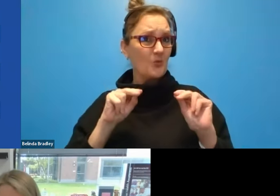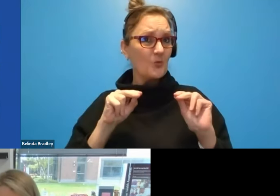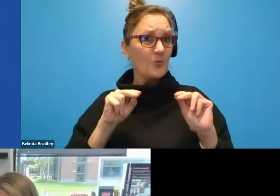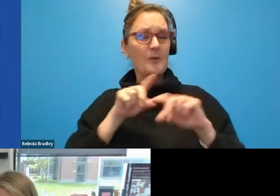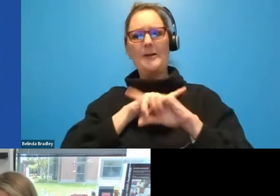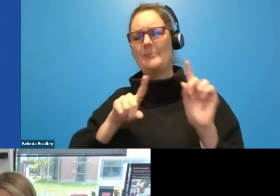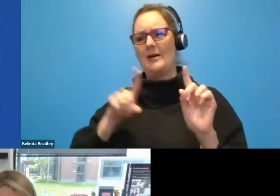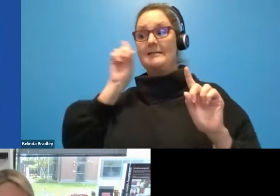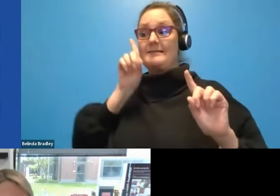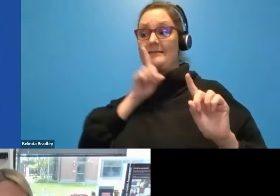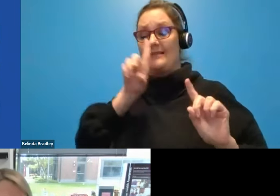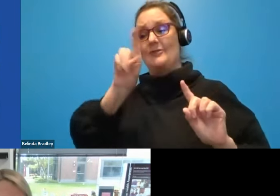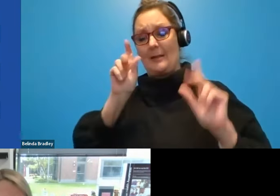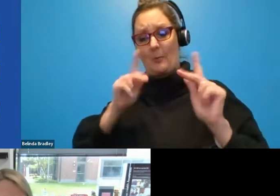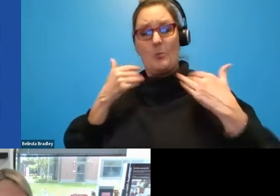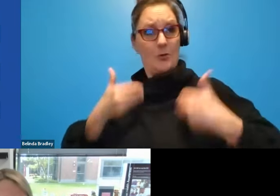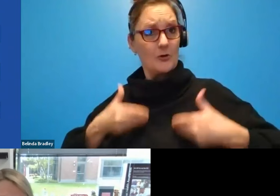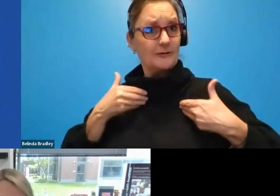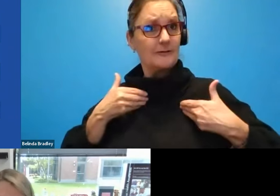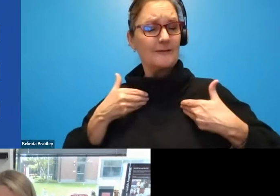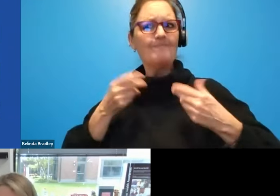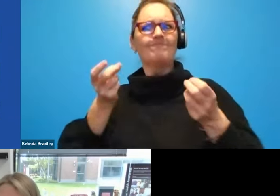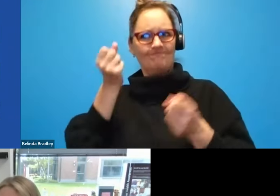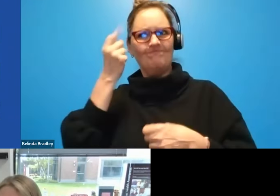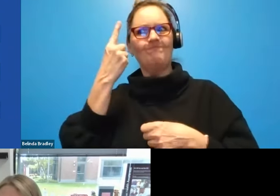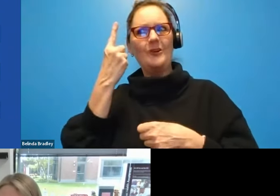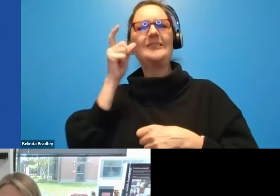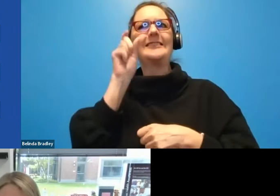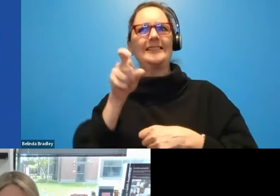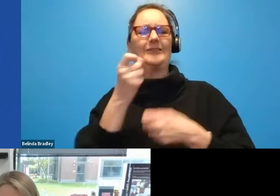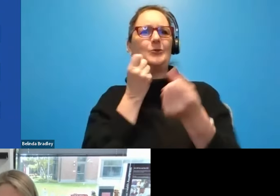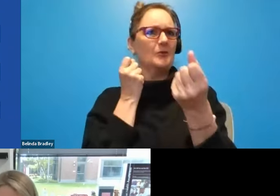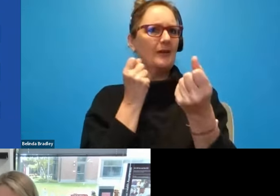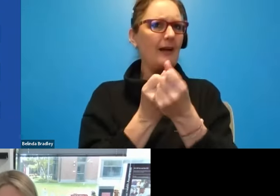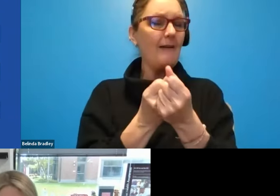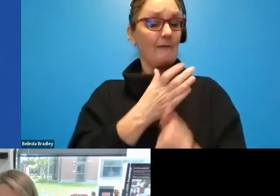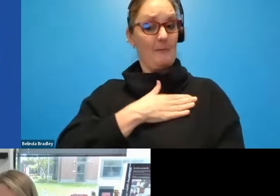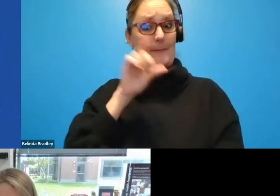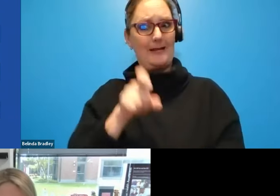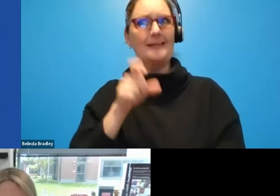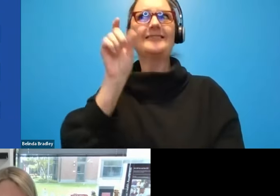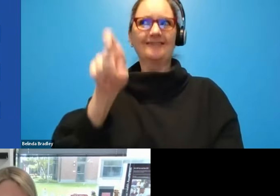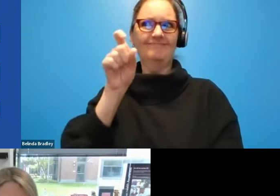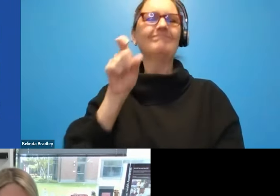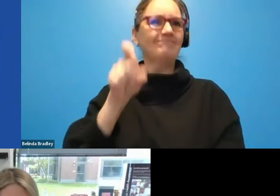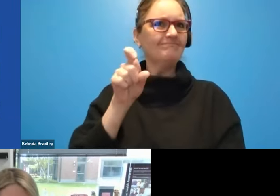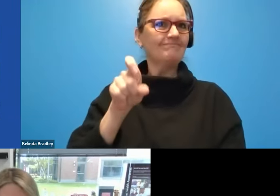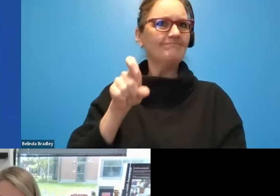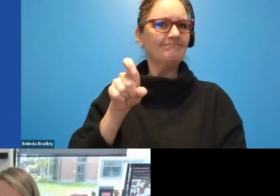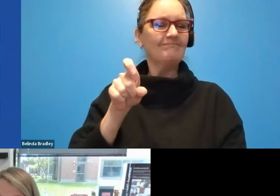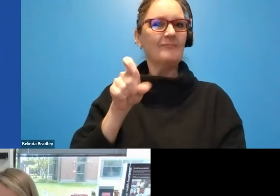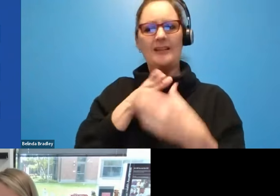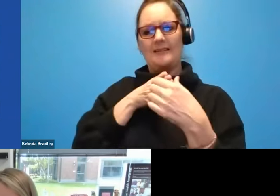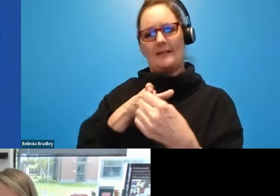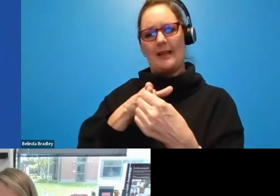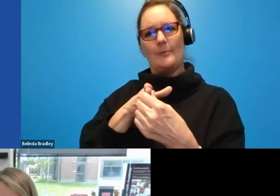deaf, disabled individual, I needed to better advocate for what I needed. And that really led me into the